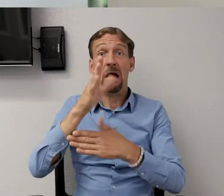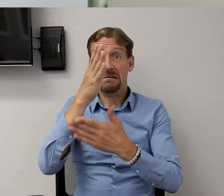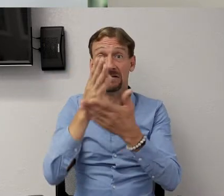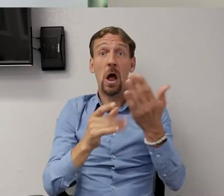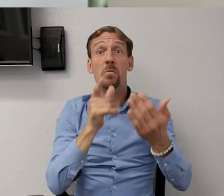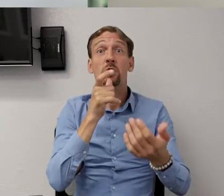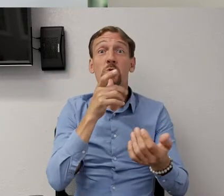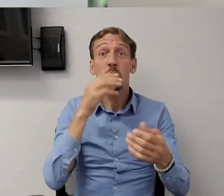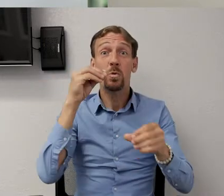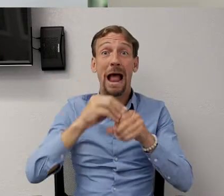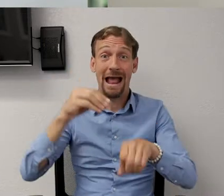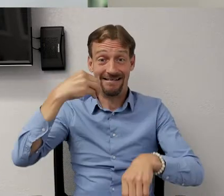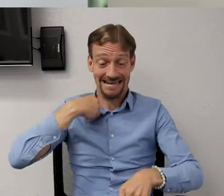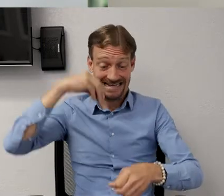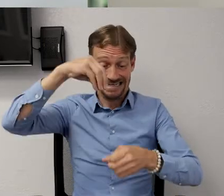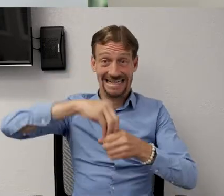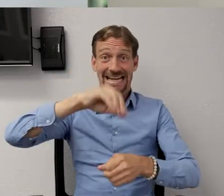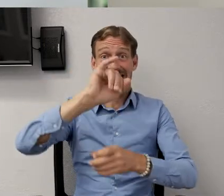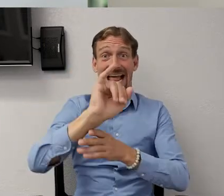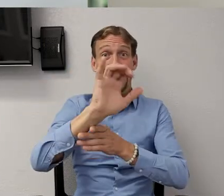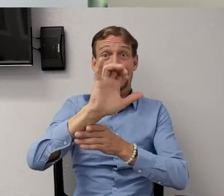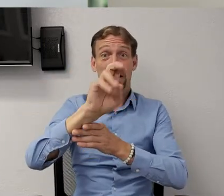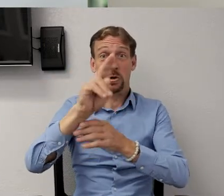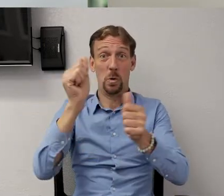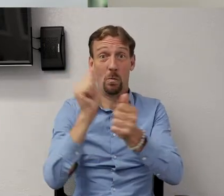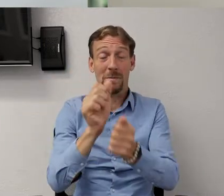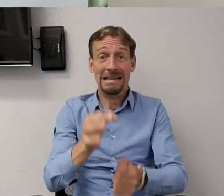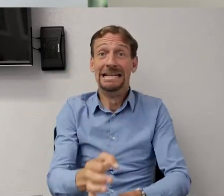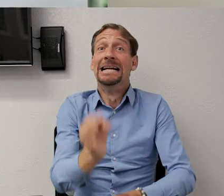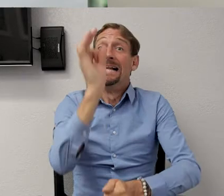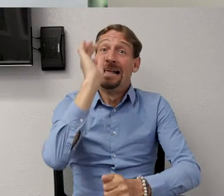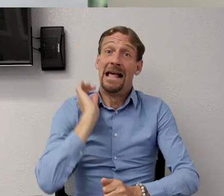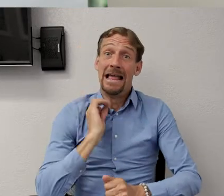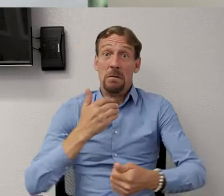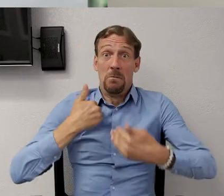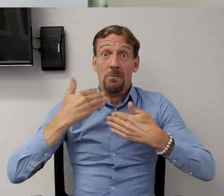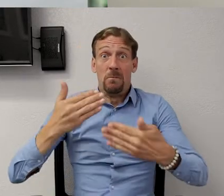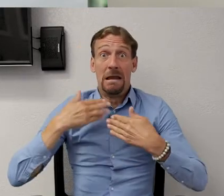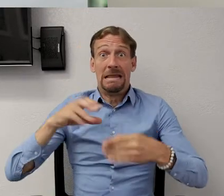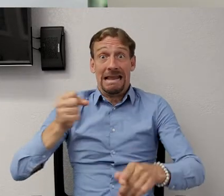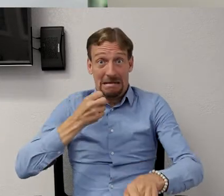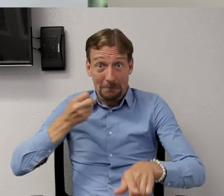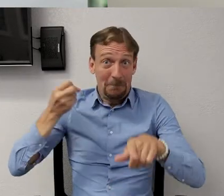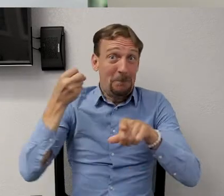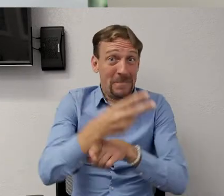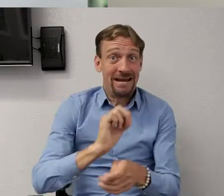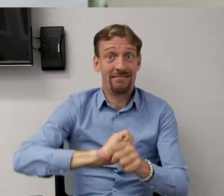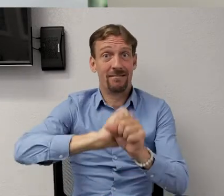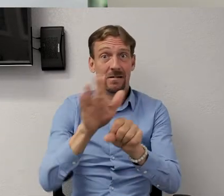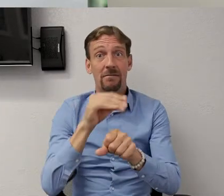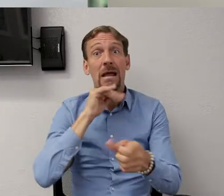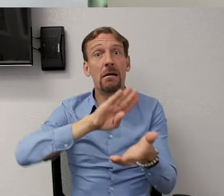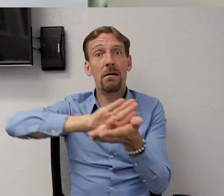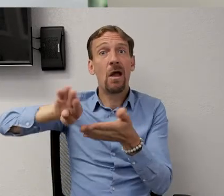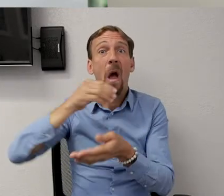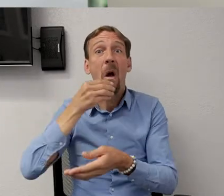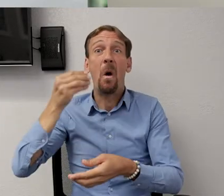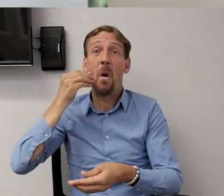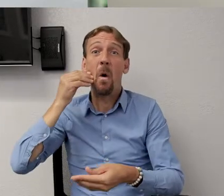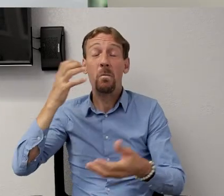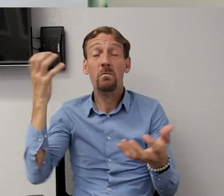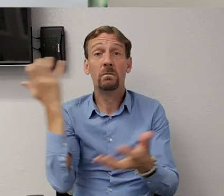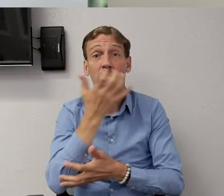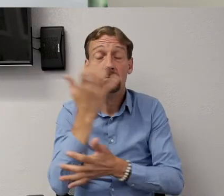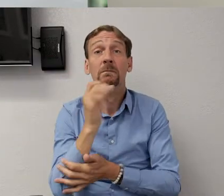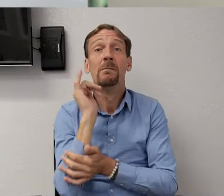They were in the ICU, and they were intubated, and they defeated it, and have been discharged home, so I do know that for a